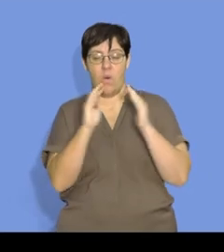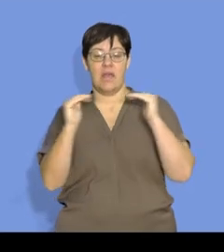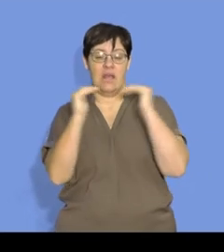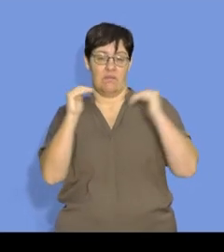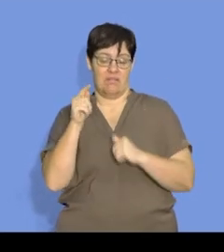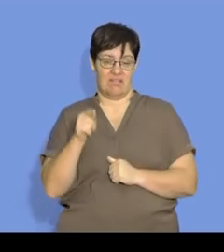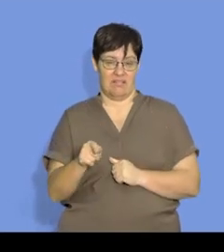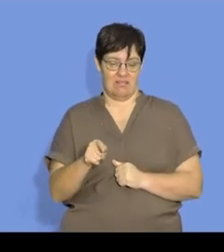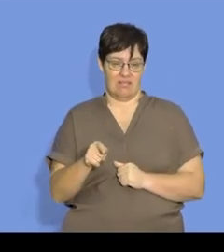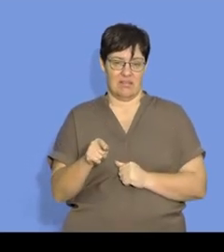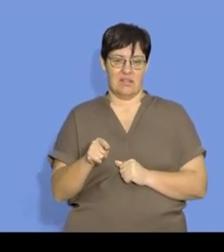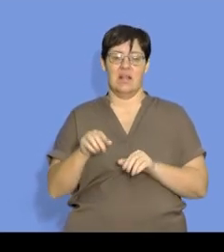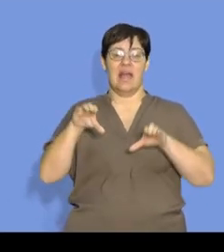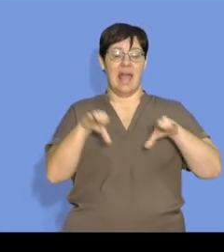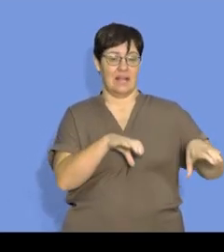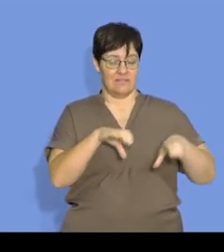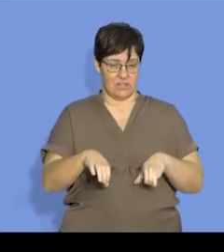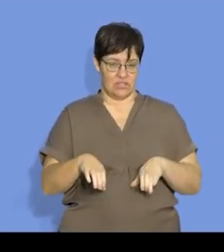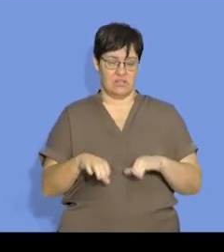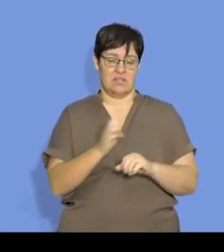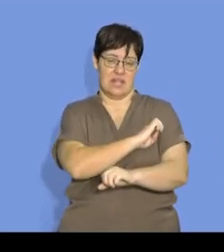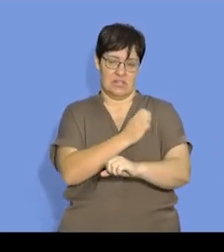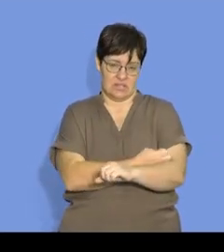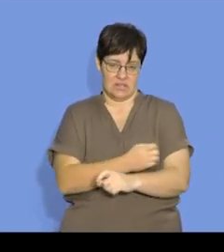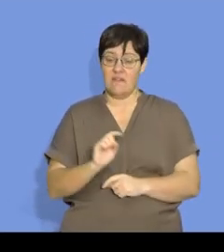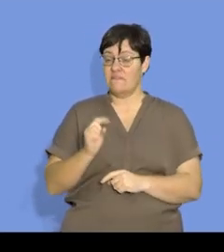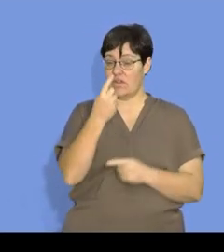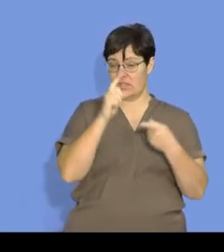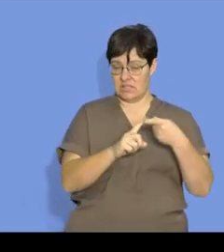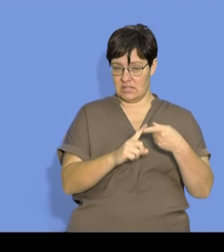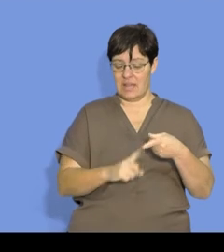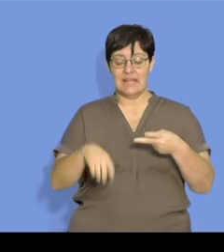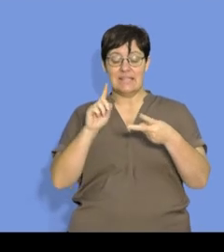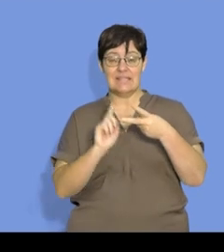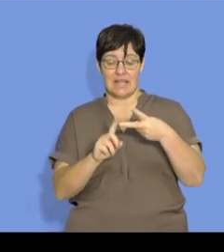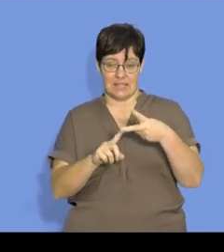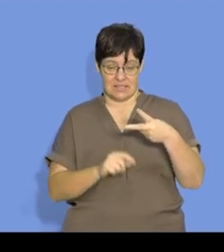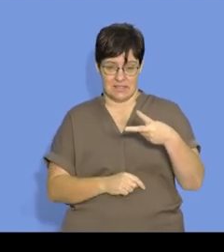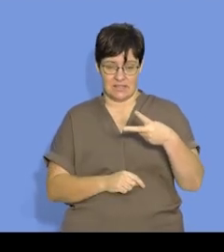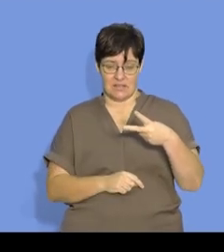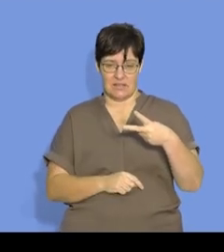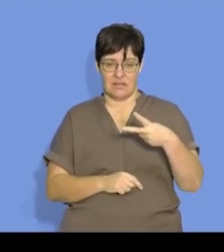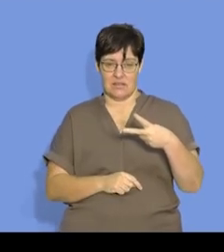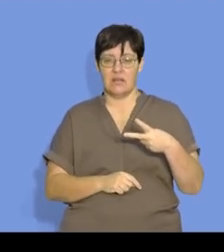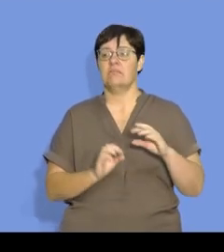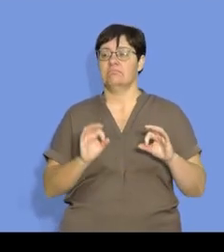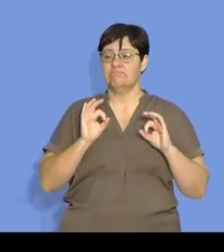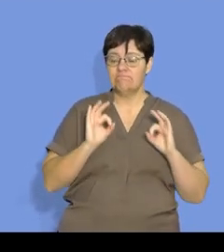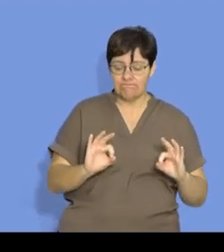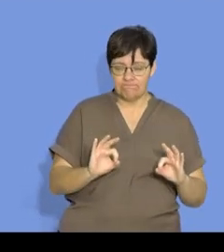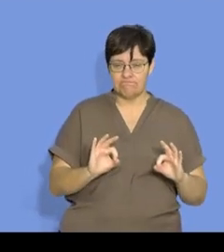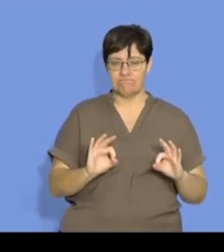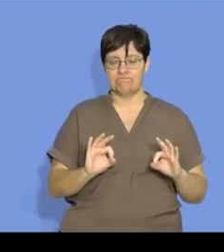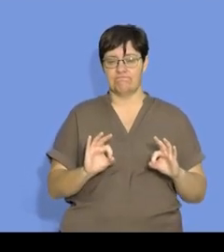equal to the activation energy. That's firstly. And secondly, there must be a correct